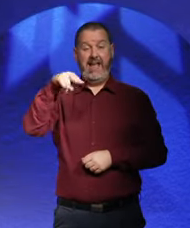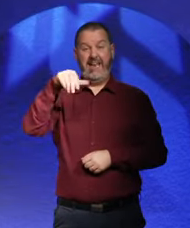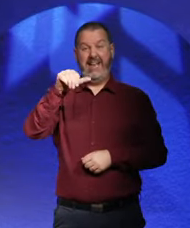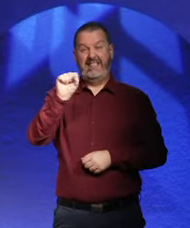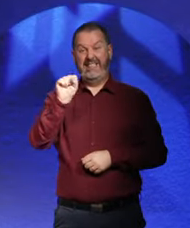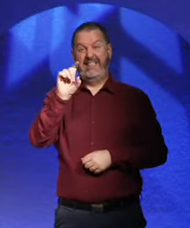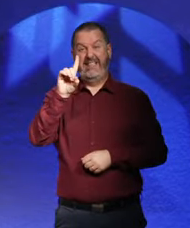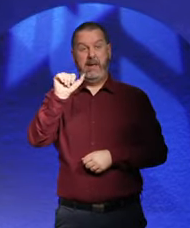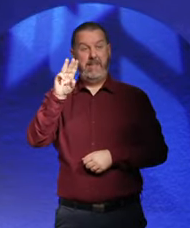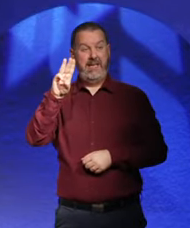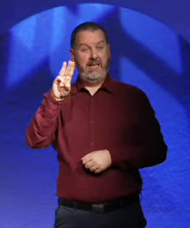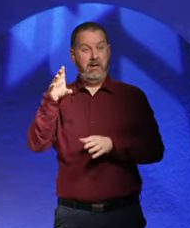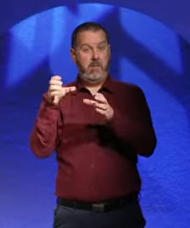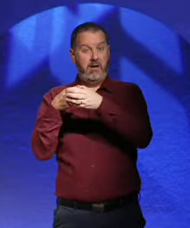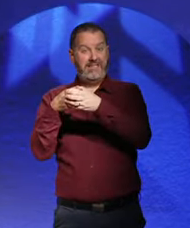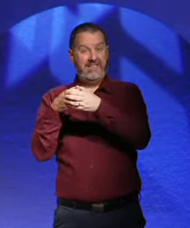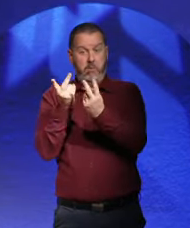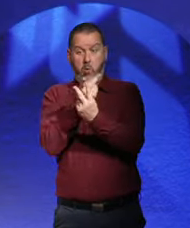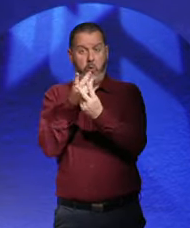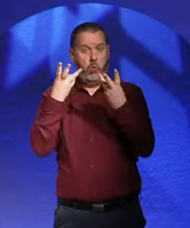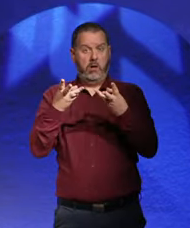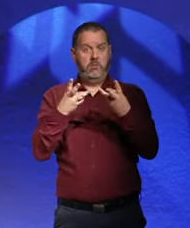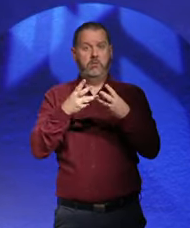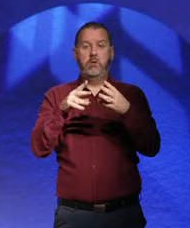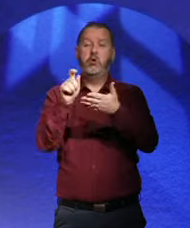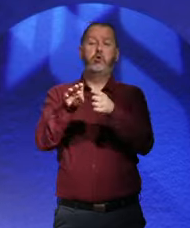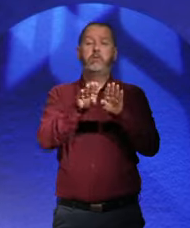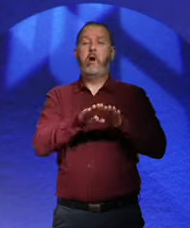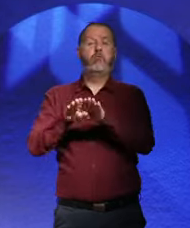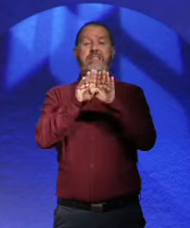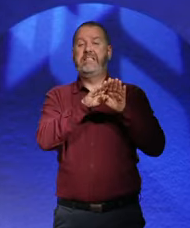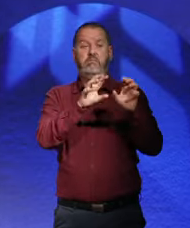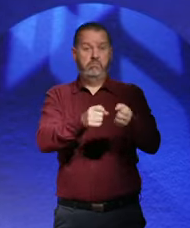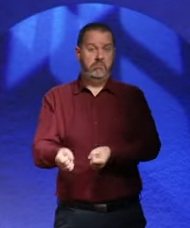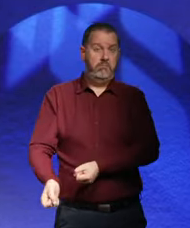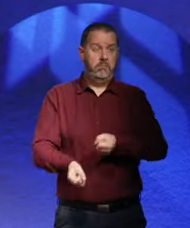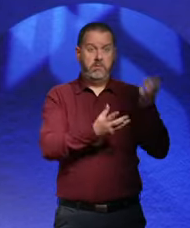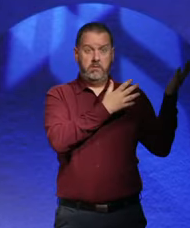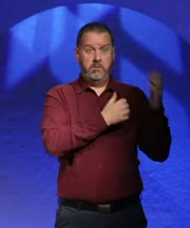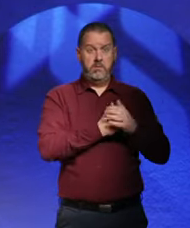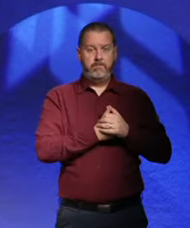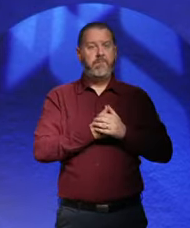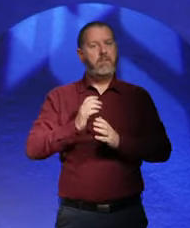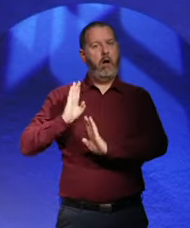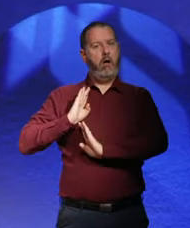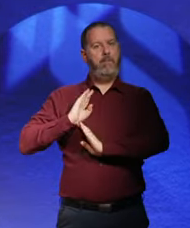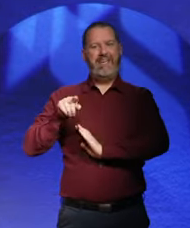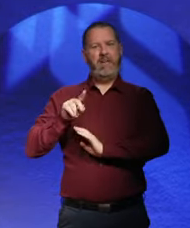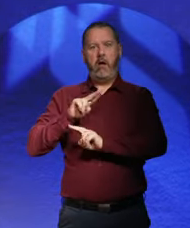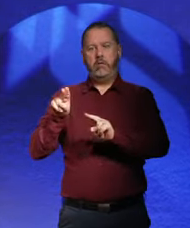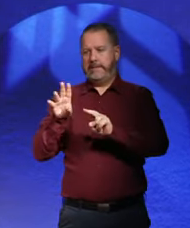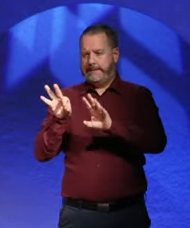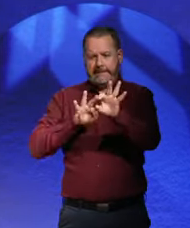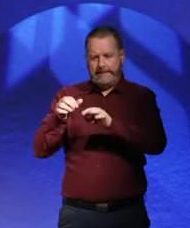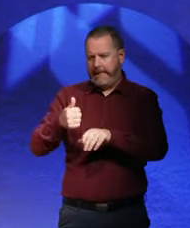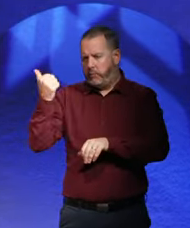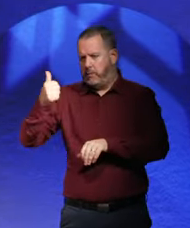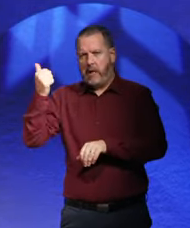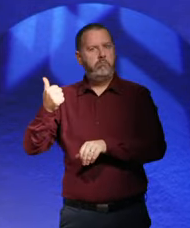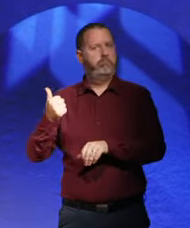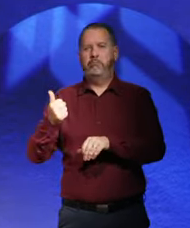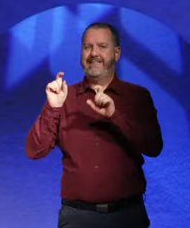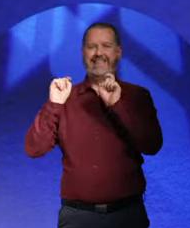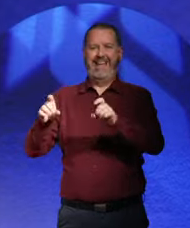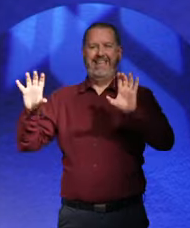wanted to destroy democracy. The army was not purged. So the army stayed the same. The